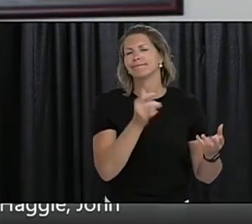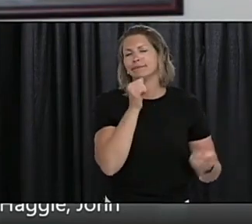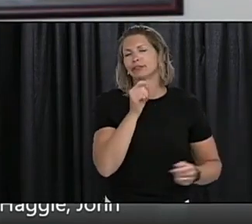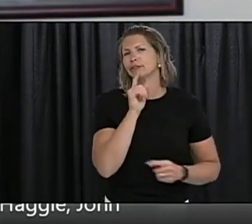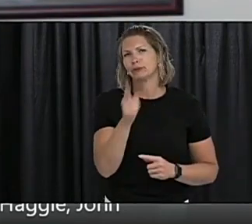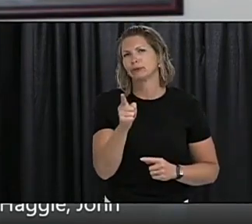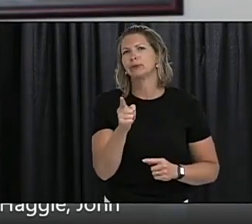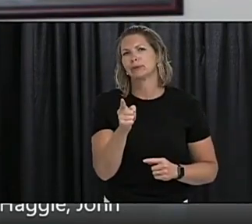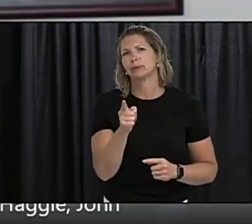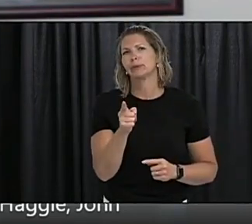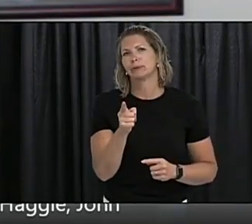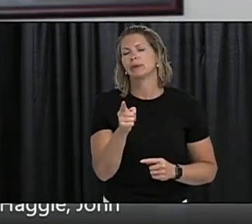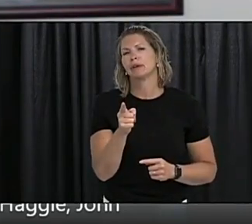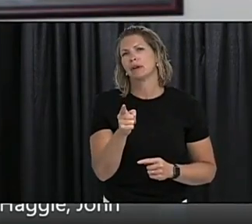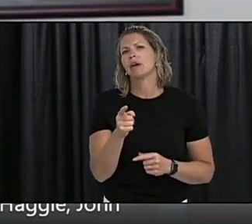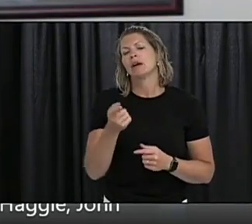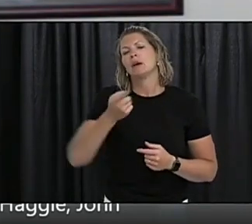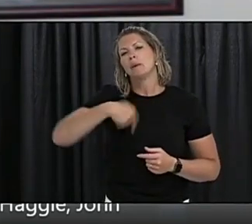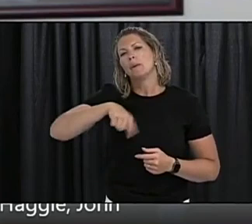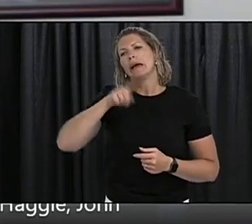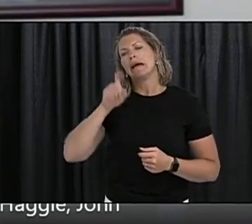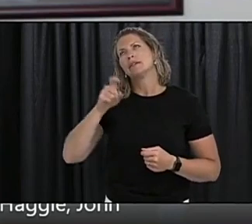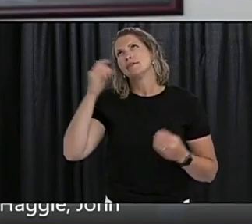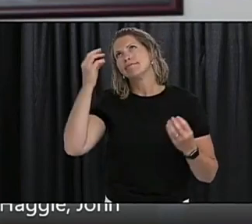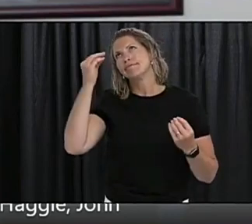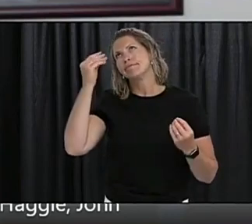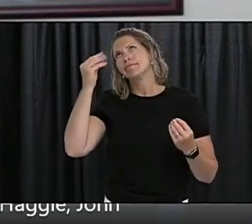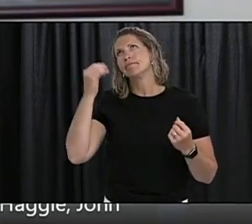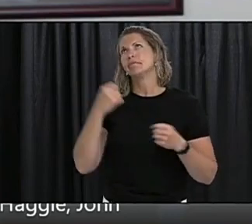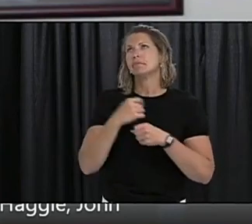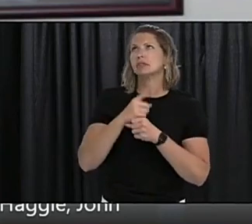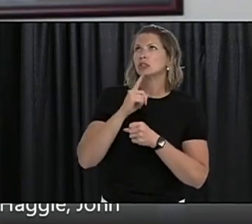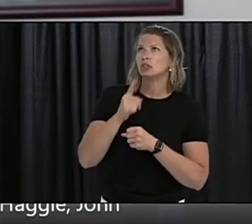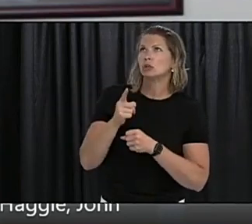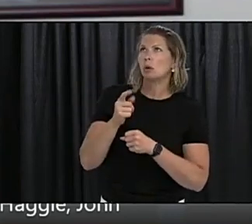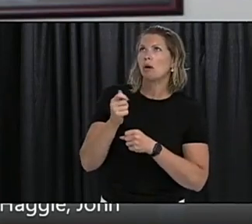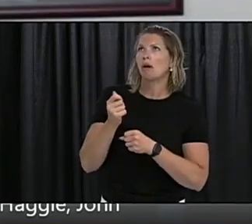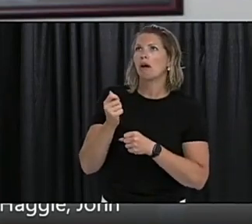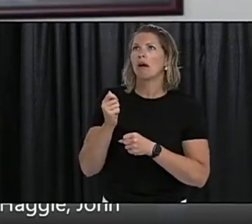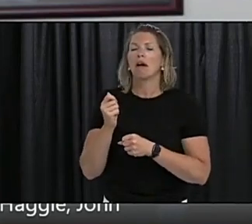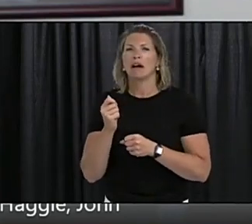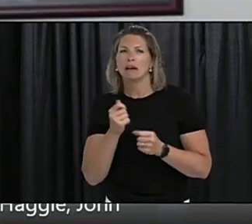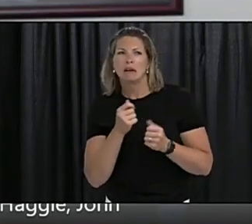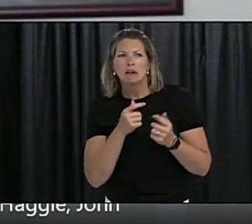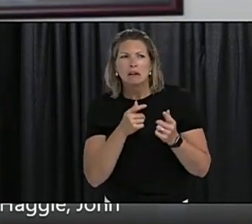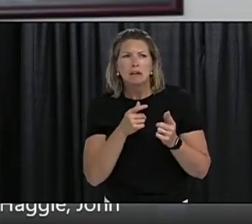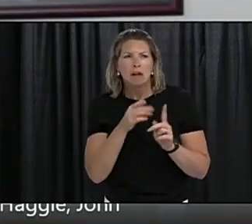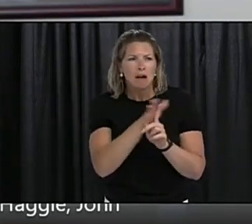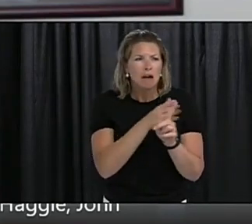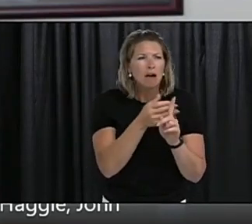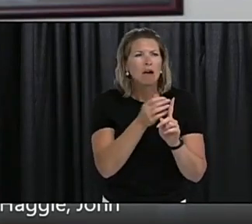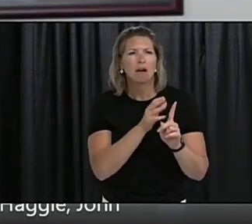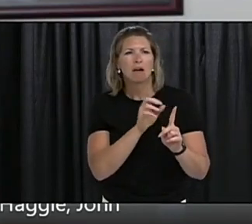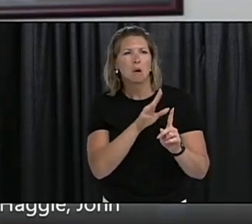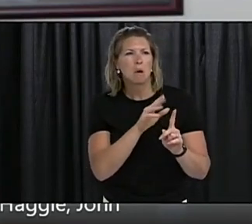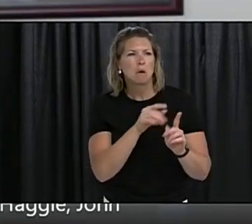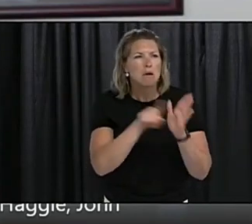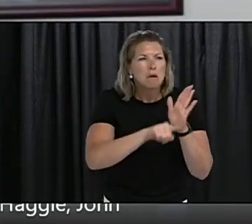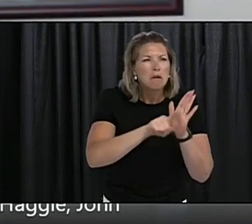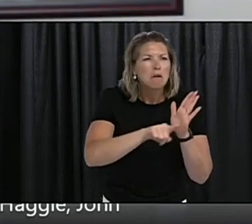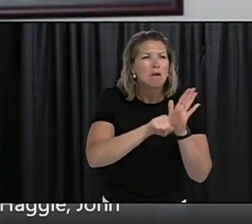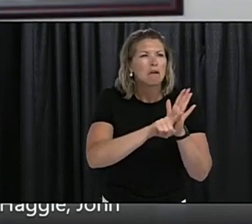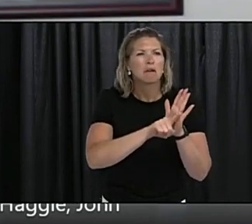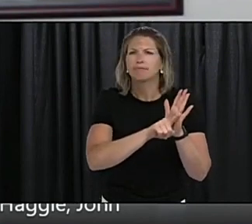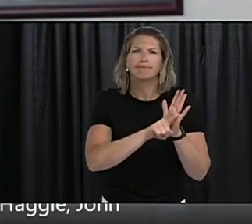need to bother. And those kind of thoughts, whilst luring and tempting, have not served other